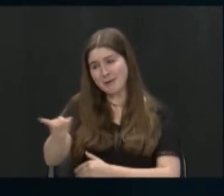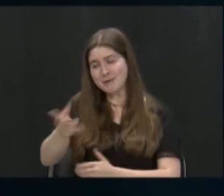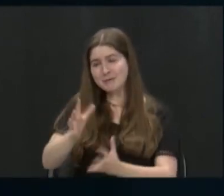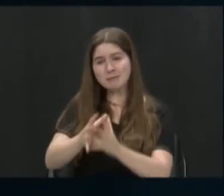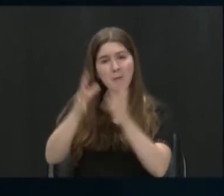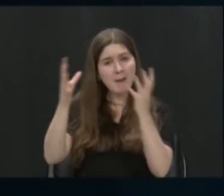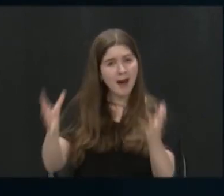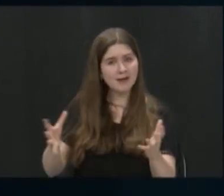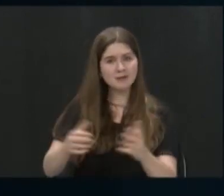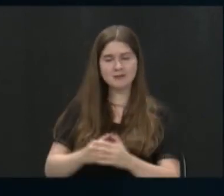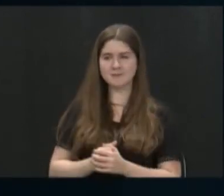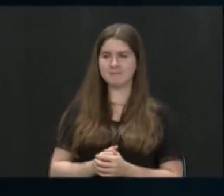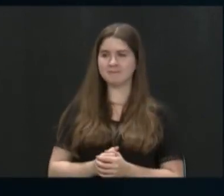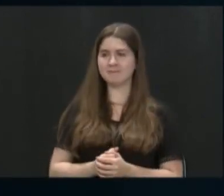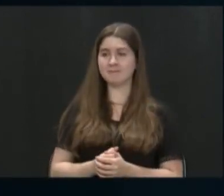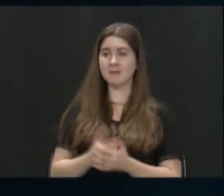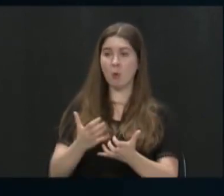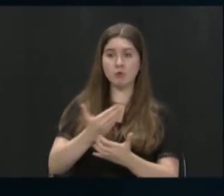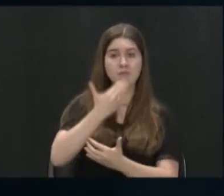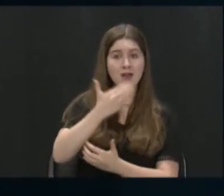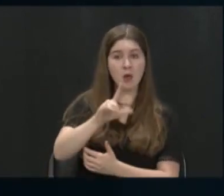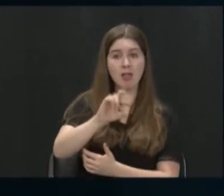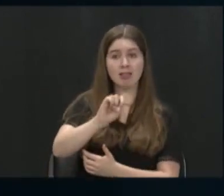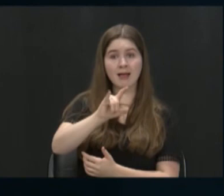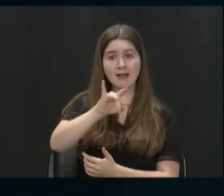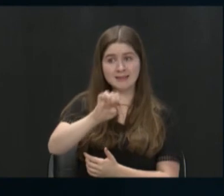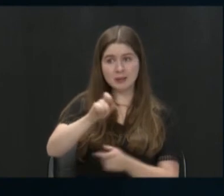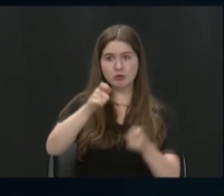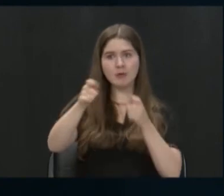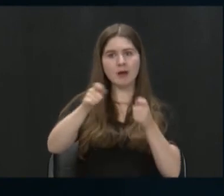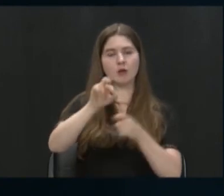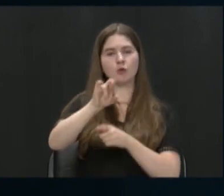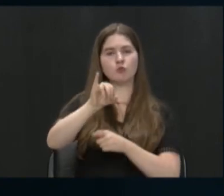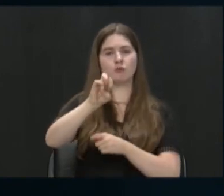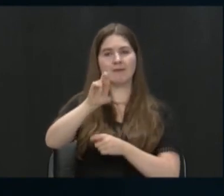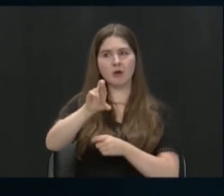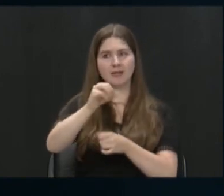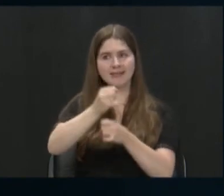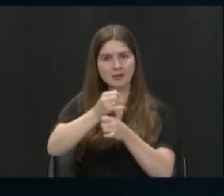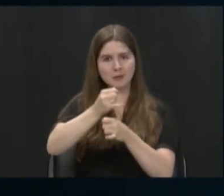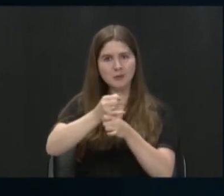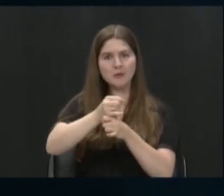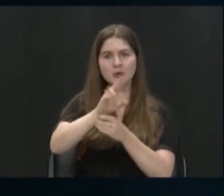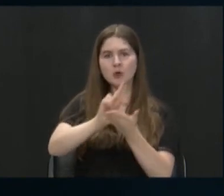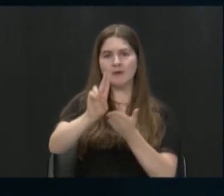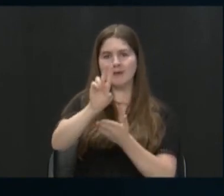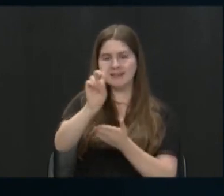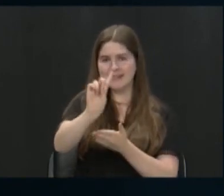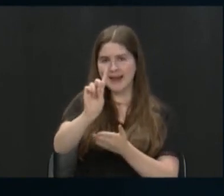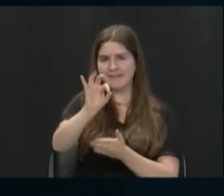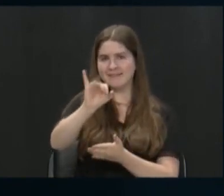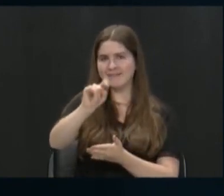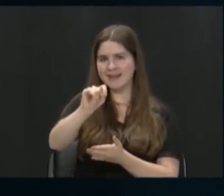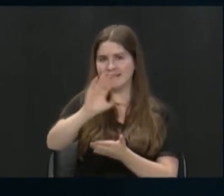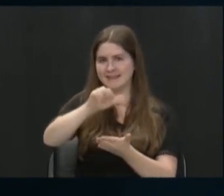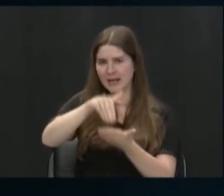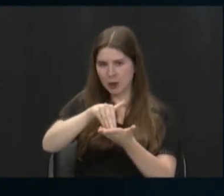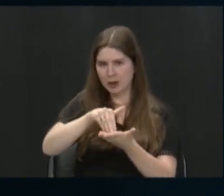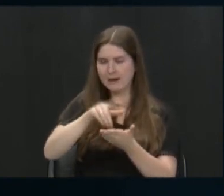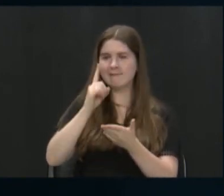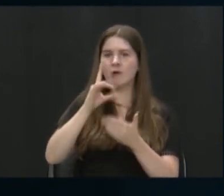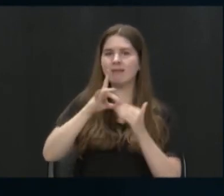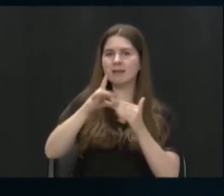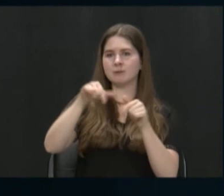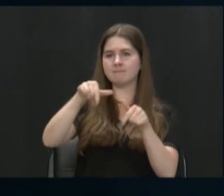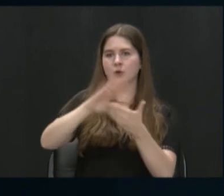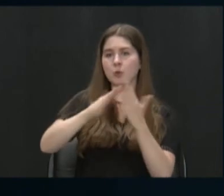I want to thank you, Leslie, Director of the Rivers Institute at the University of Dayton Fitz Center for Leadership in the